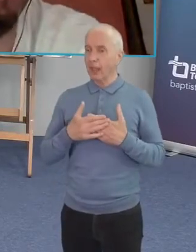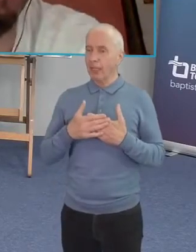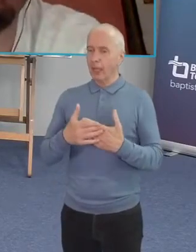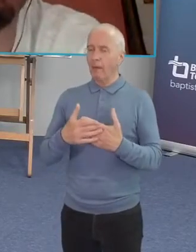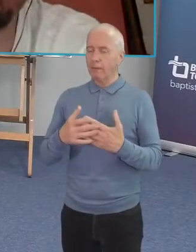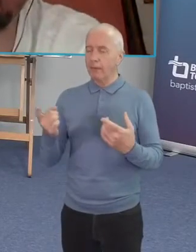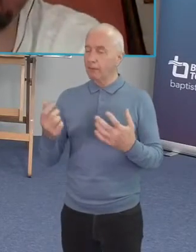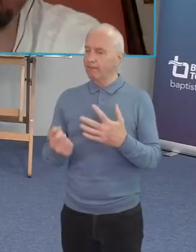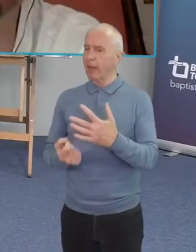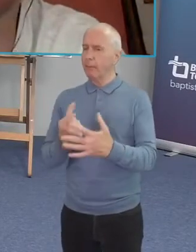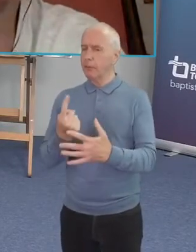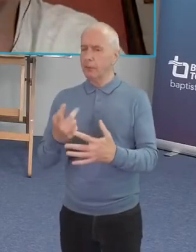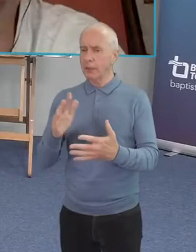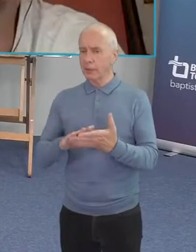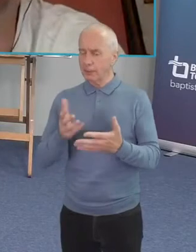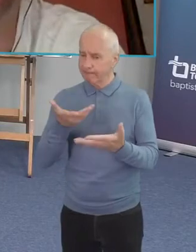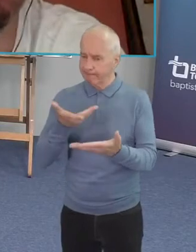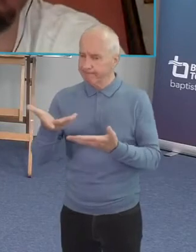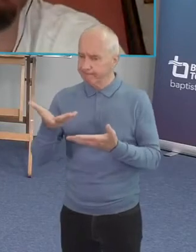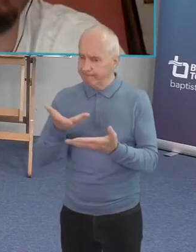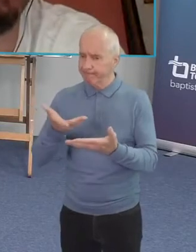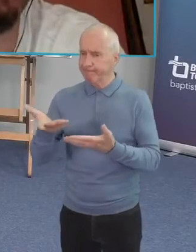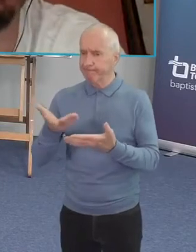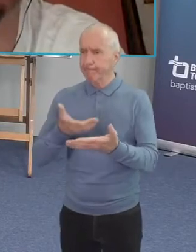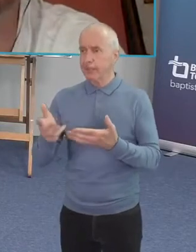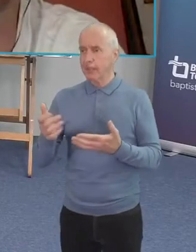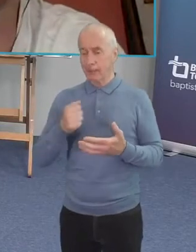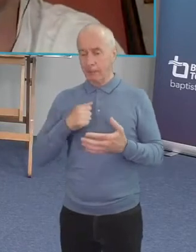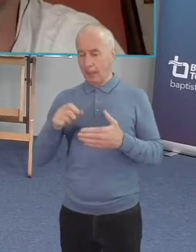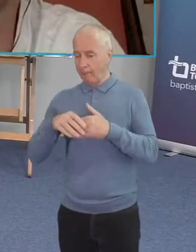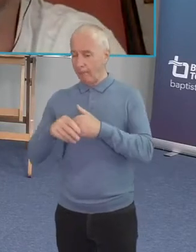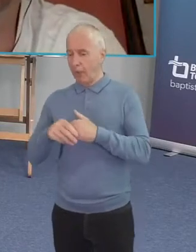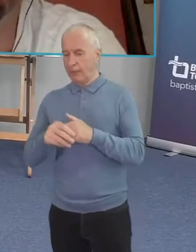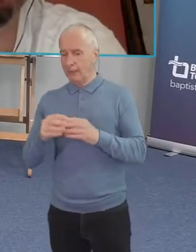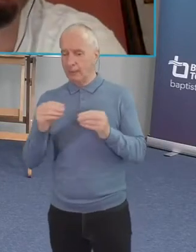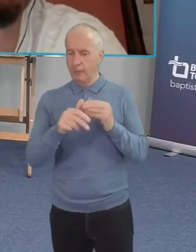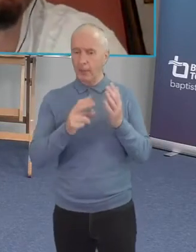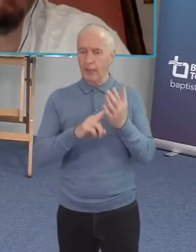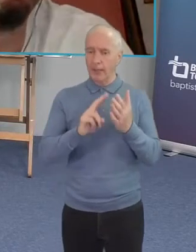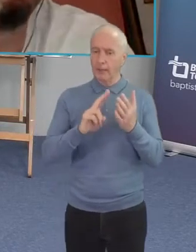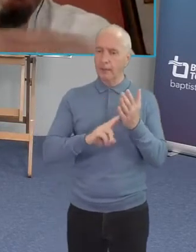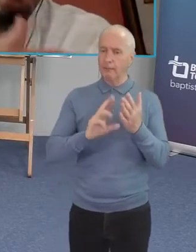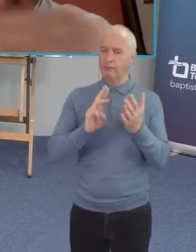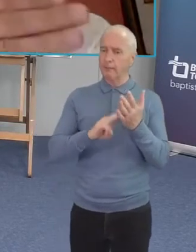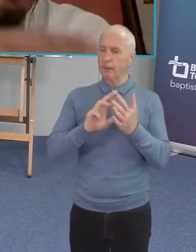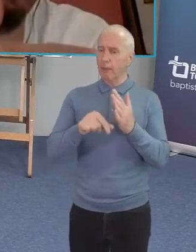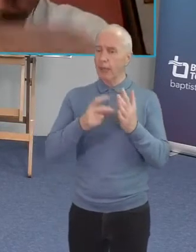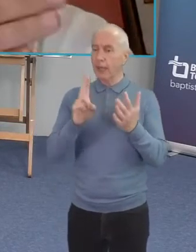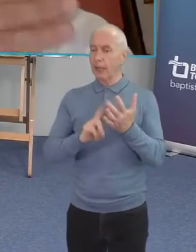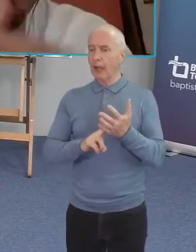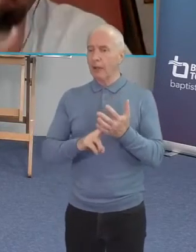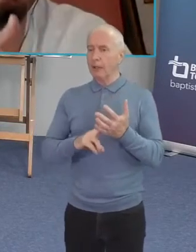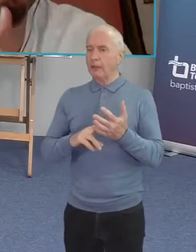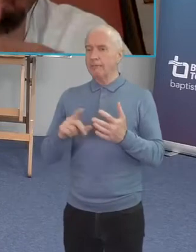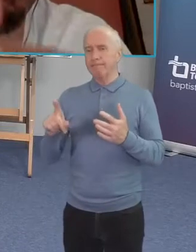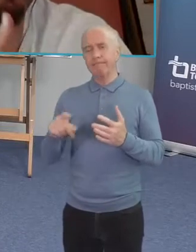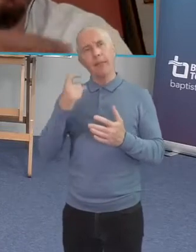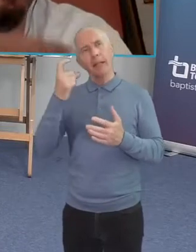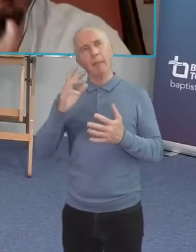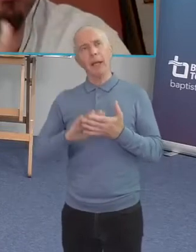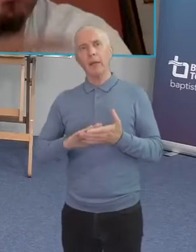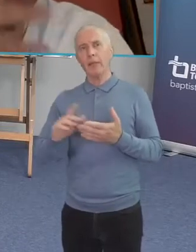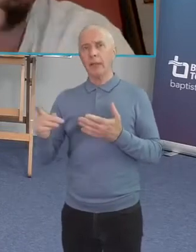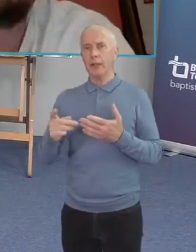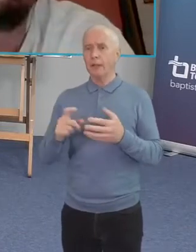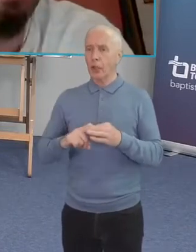and um uh my my friend brian mcclaren he says uh we should think of this not as q and a question and answer but